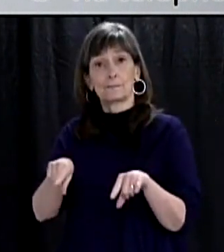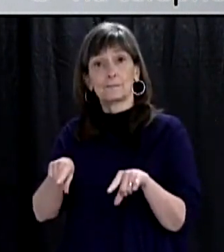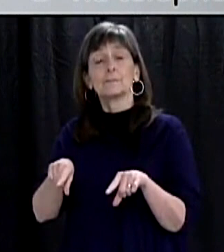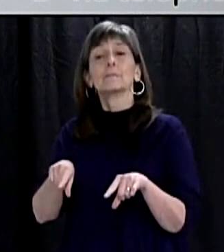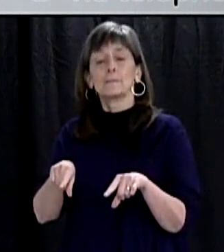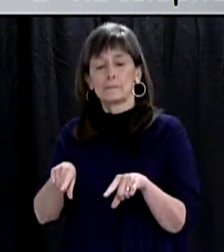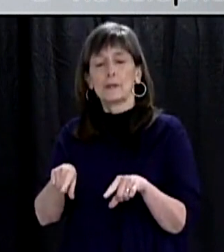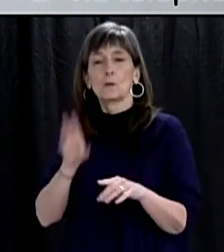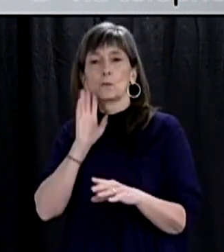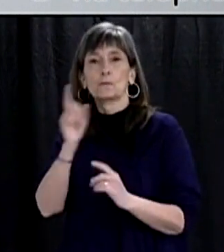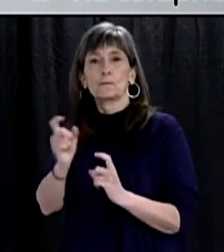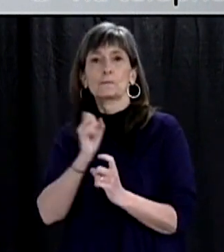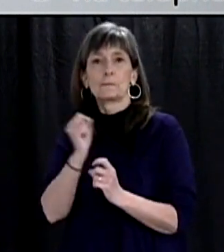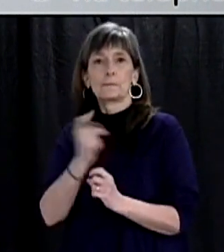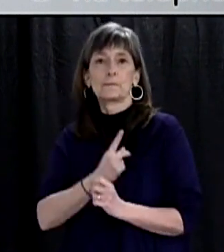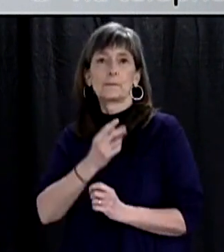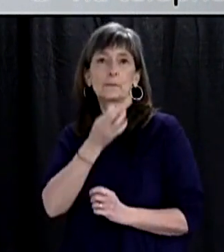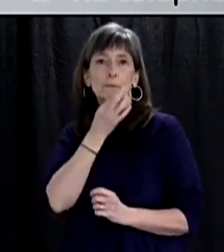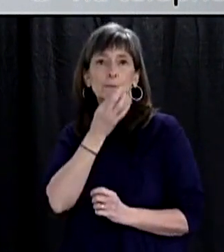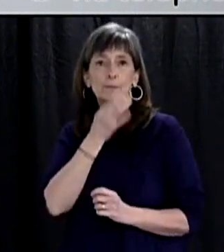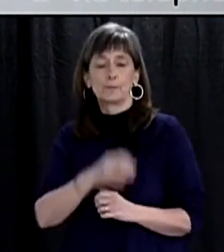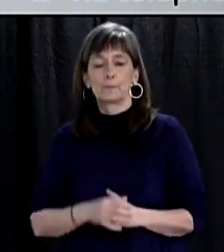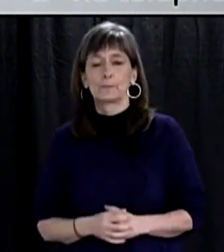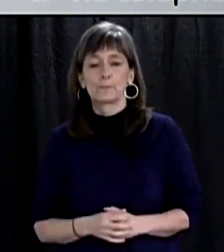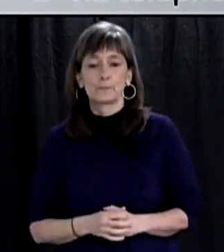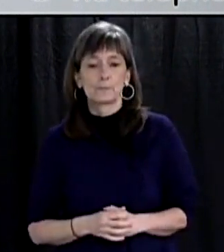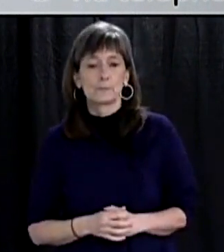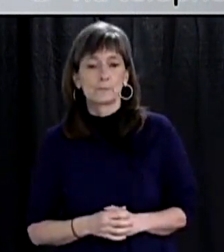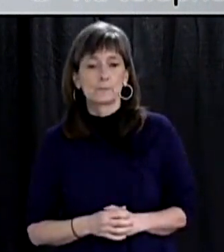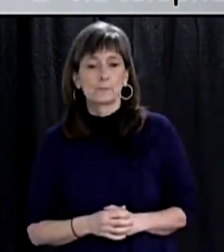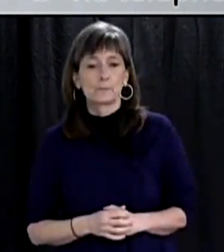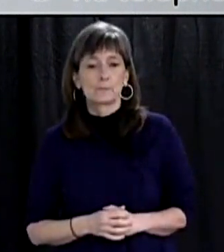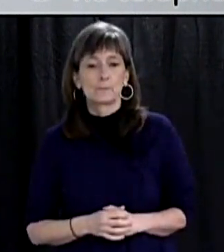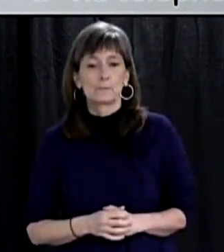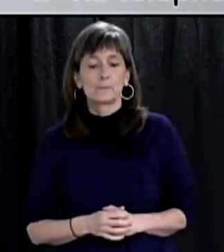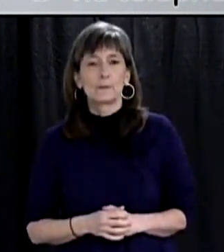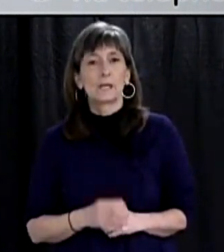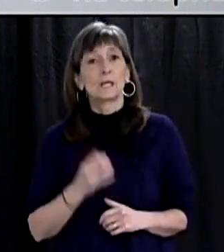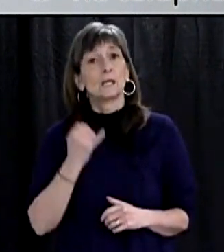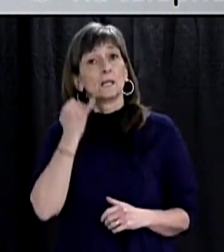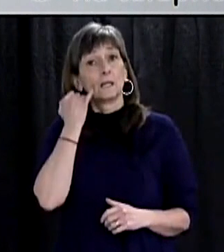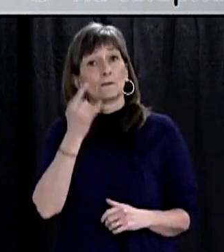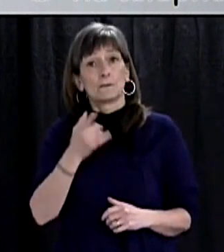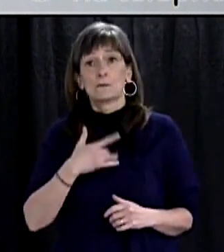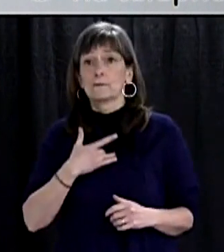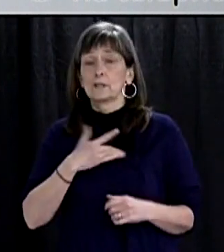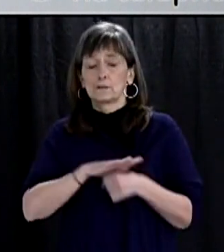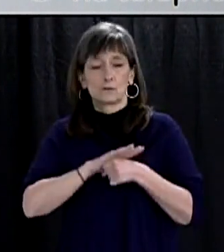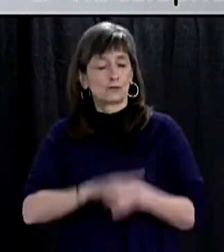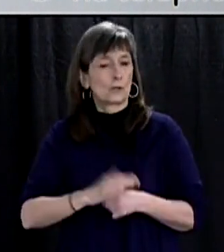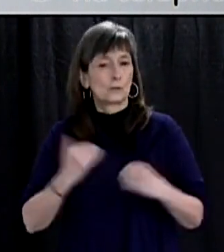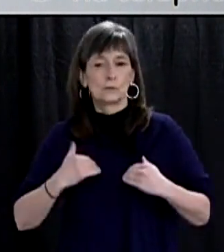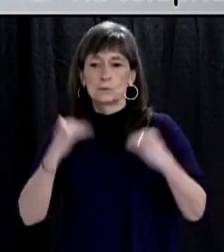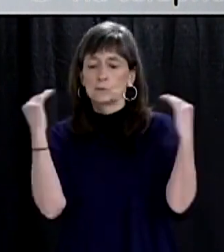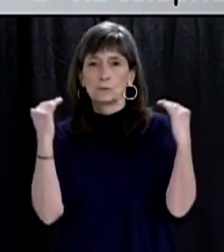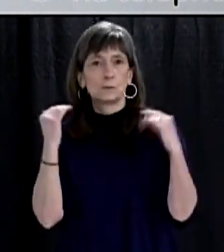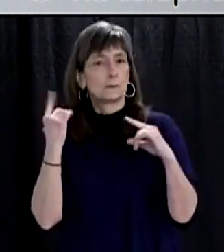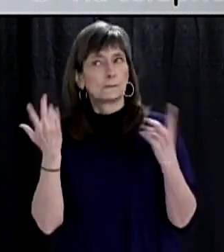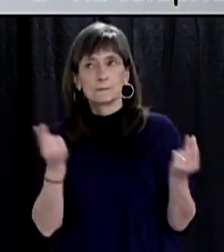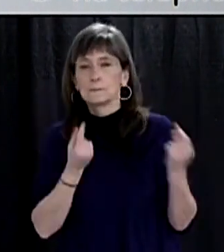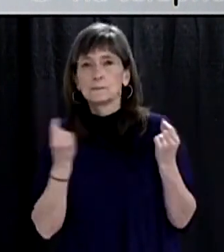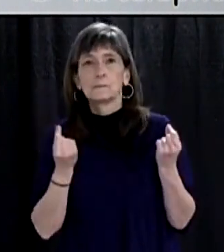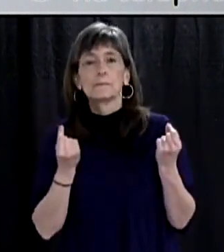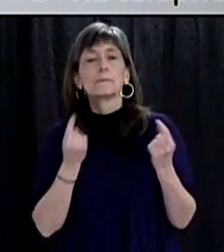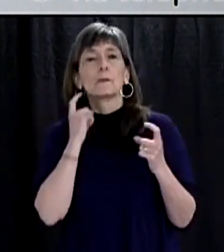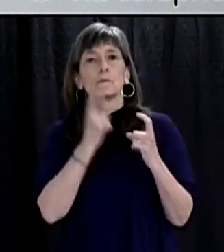will be quick to respond. If you are experiencing a mental health crisis, please call the Provincial Mental